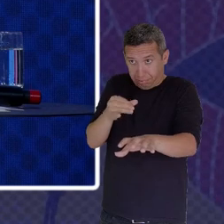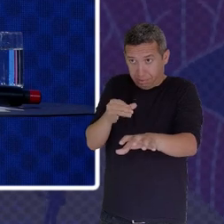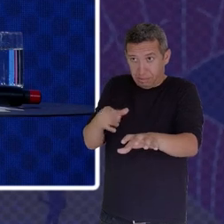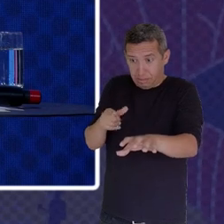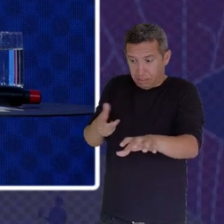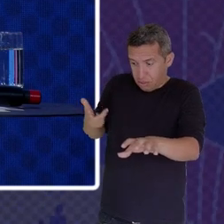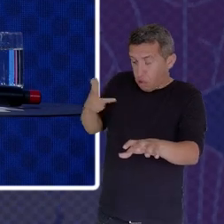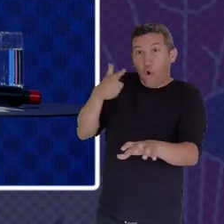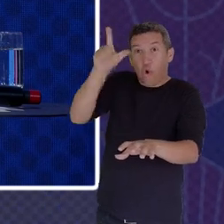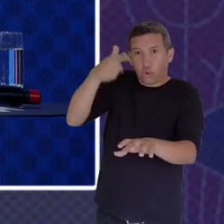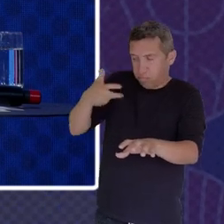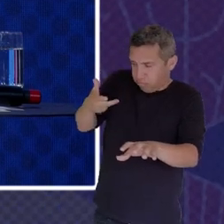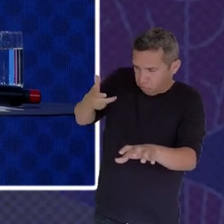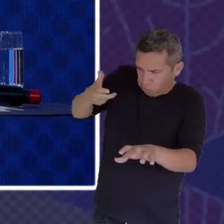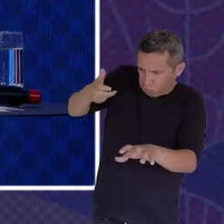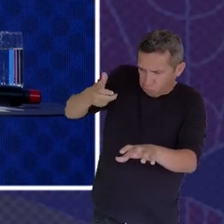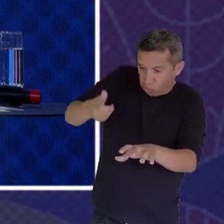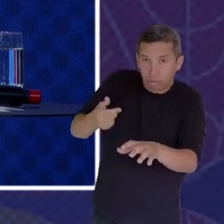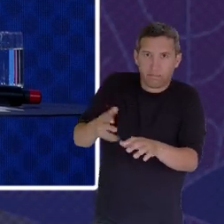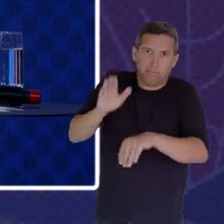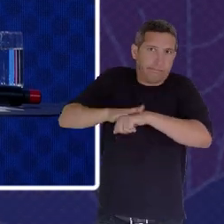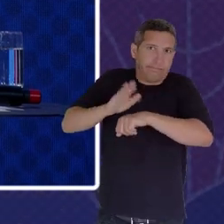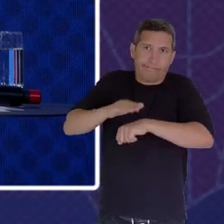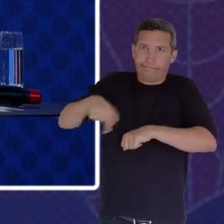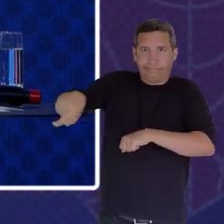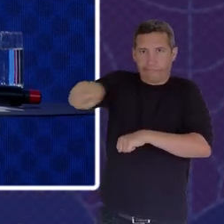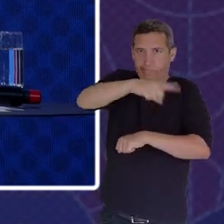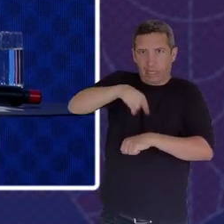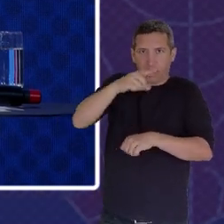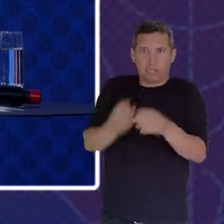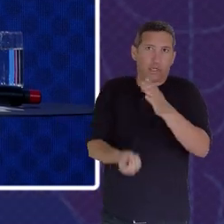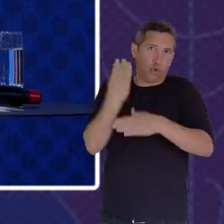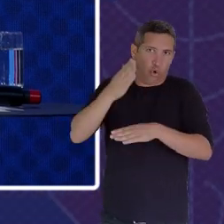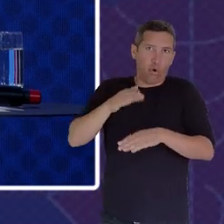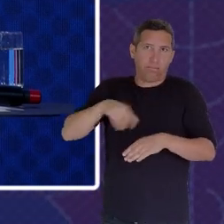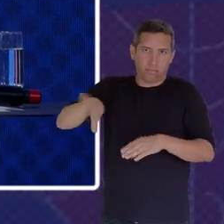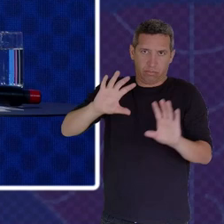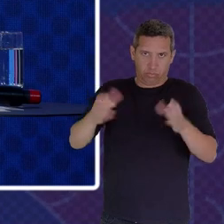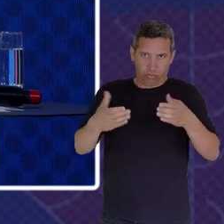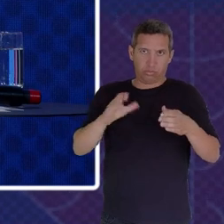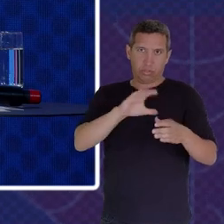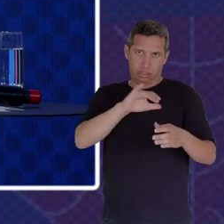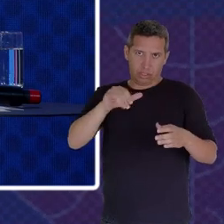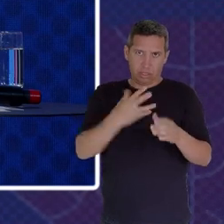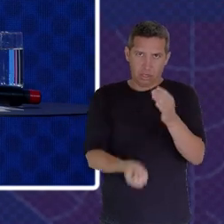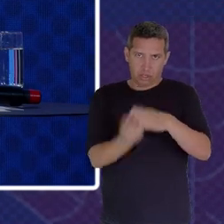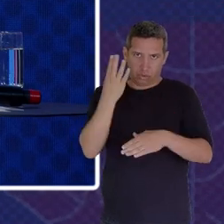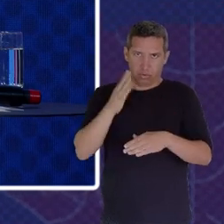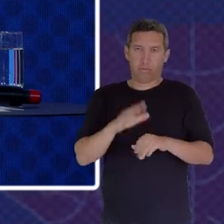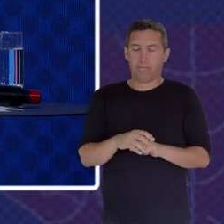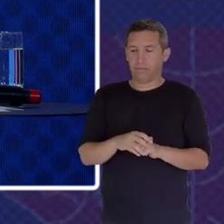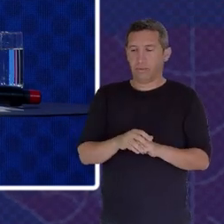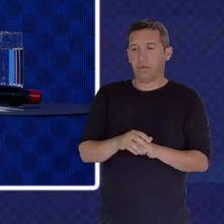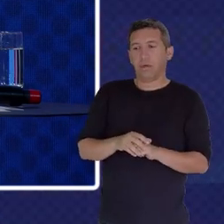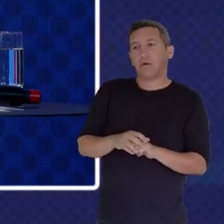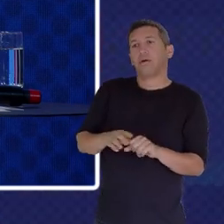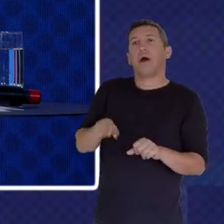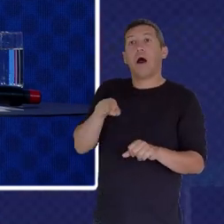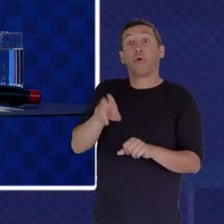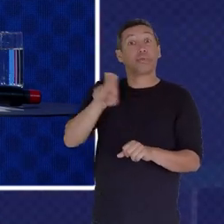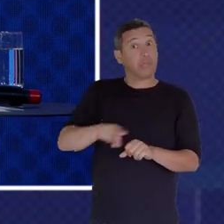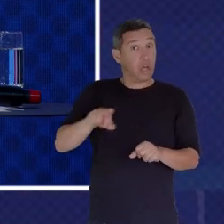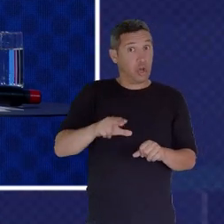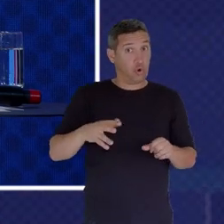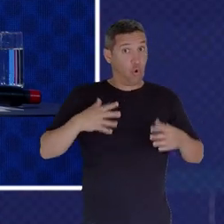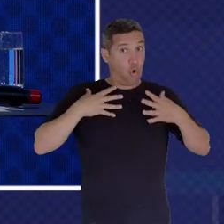Solution That Invented And Through The Pigs Dead Bodies And The Pigs Organs Came Back To